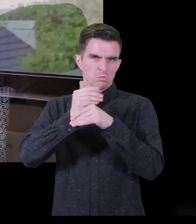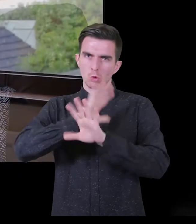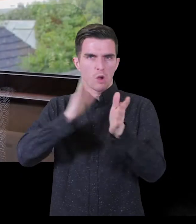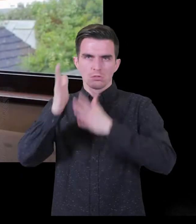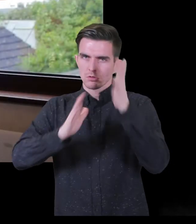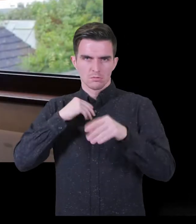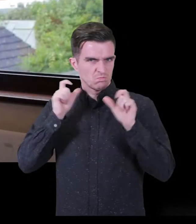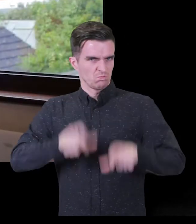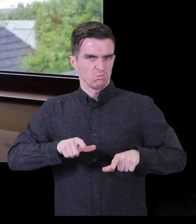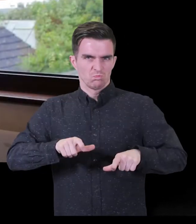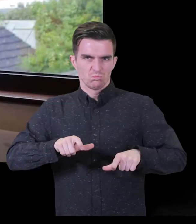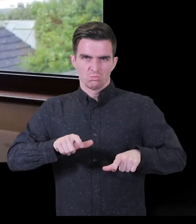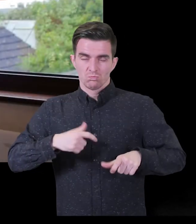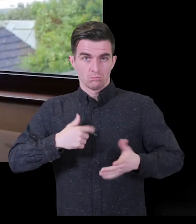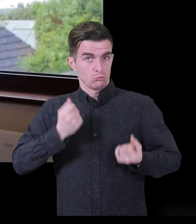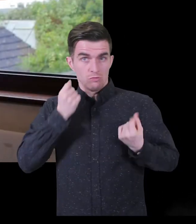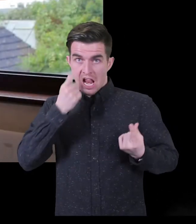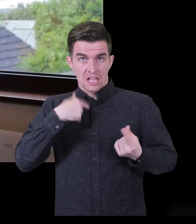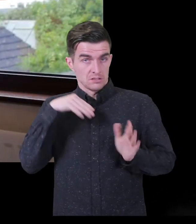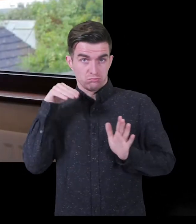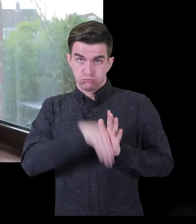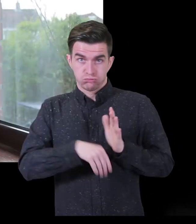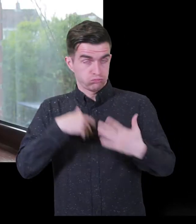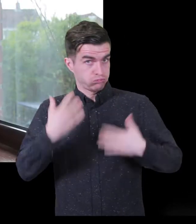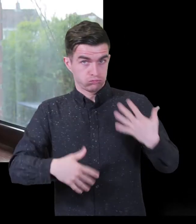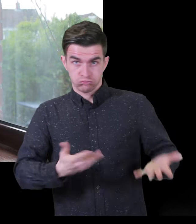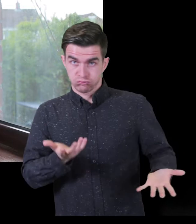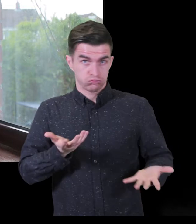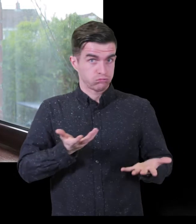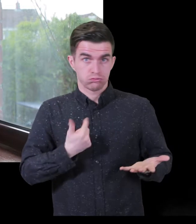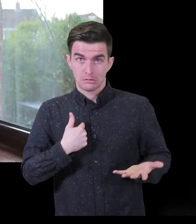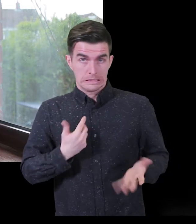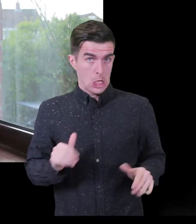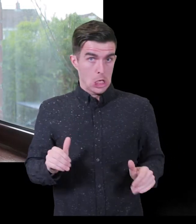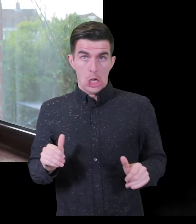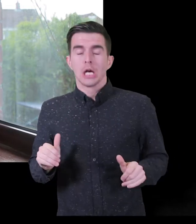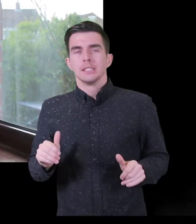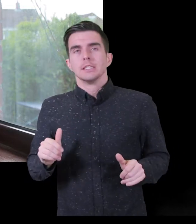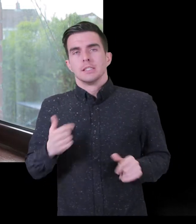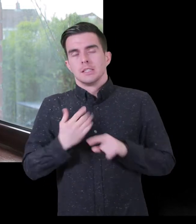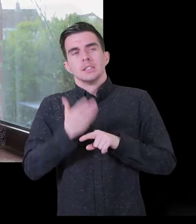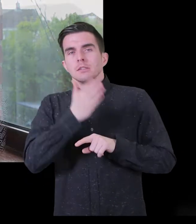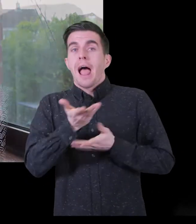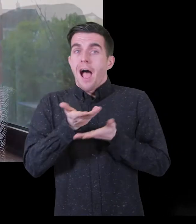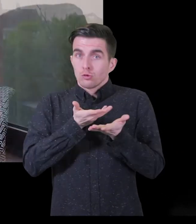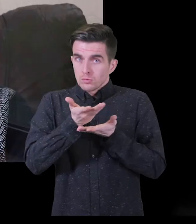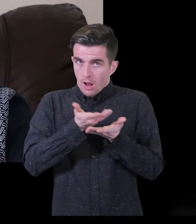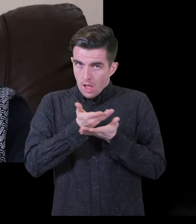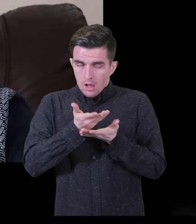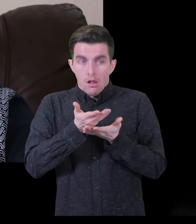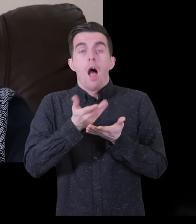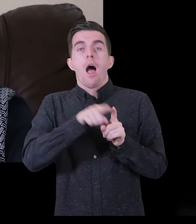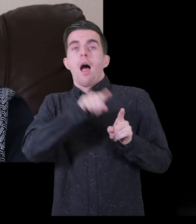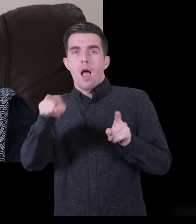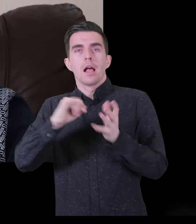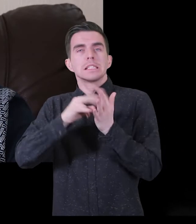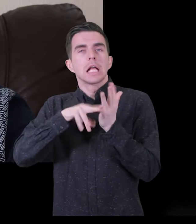world. And I just hit rock bottom at that point. I had nowhere left to go. And I